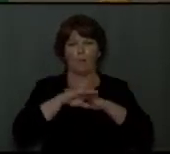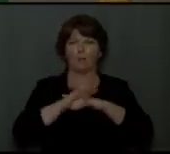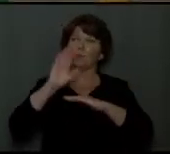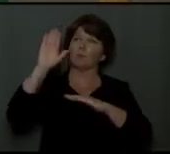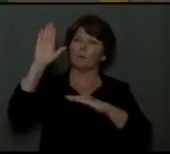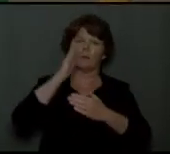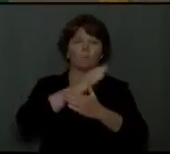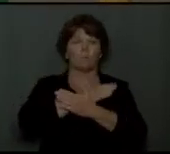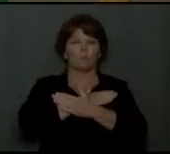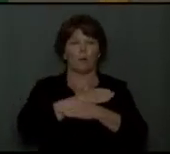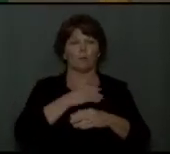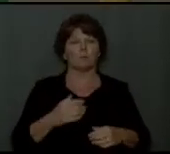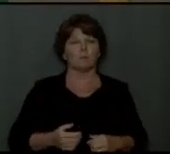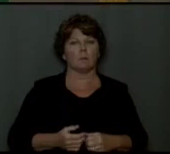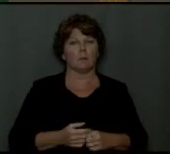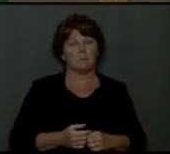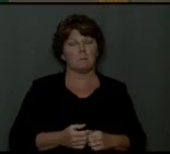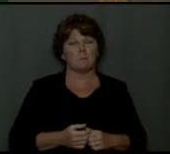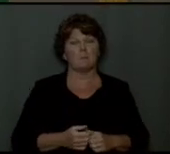rest.